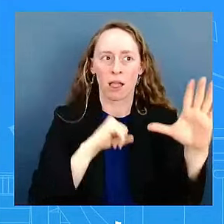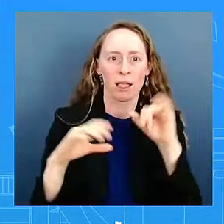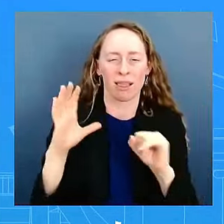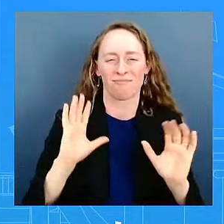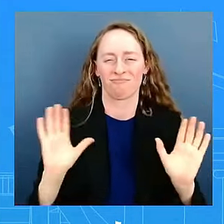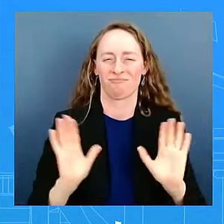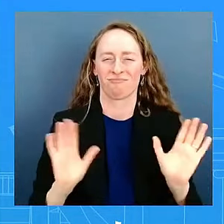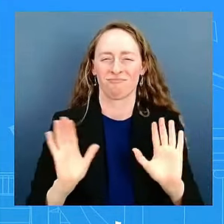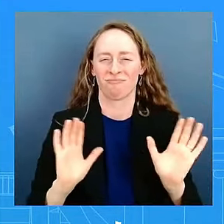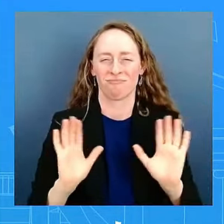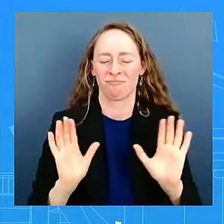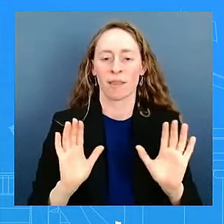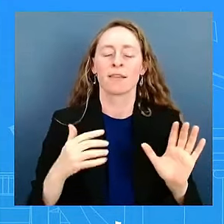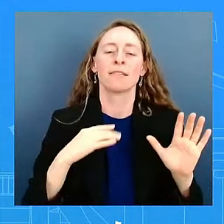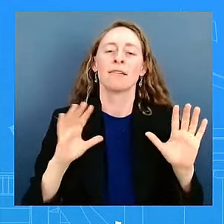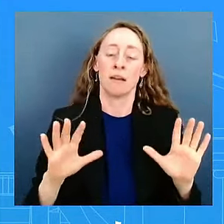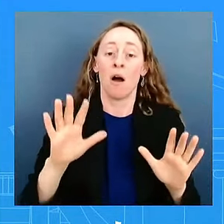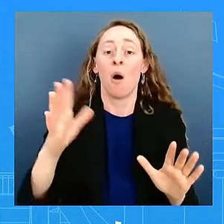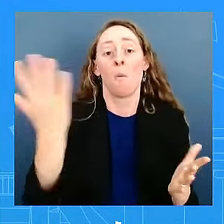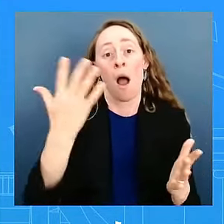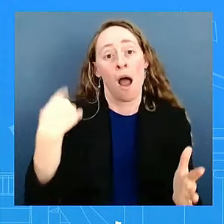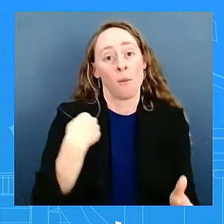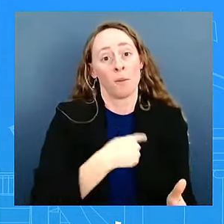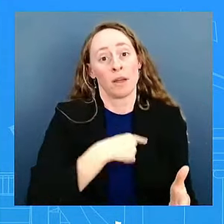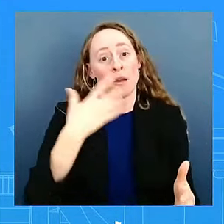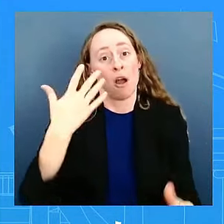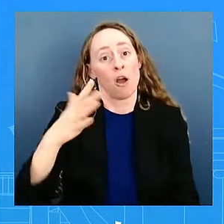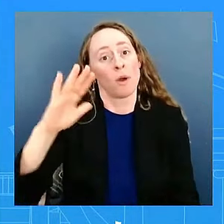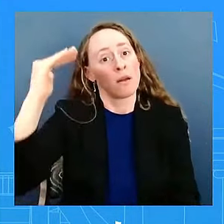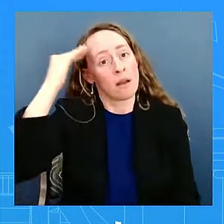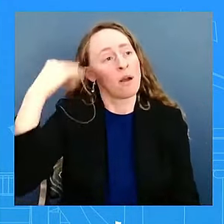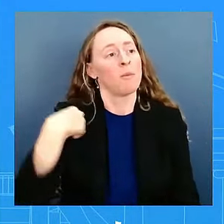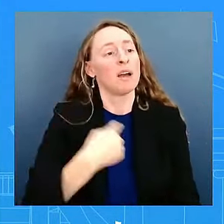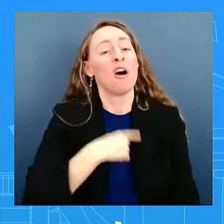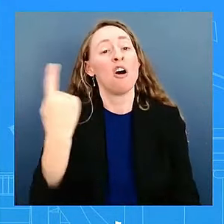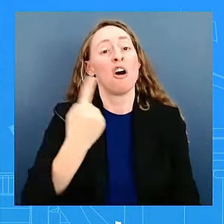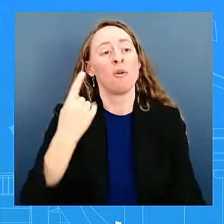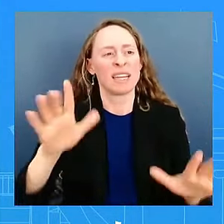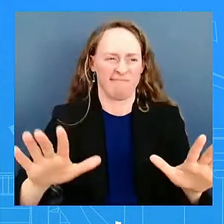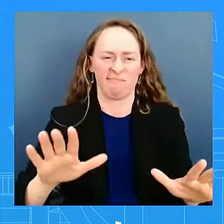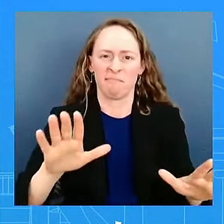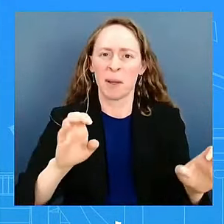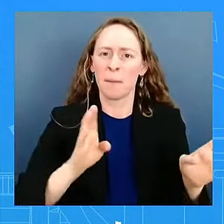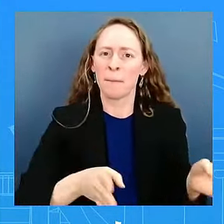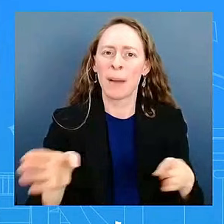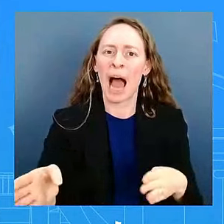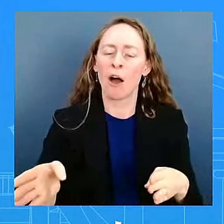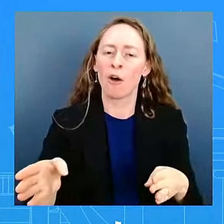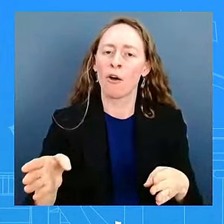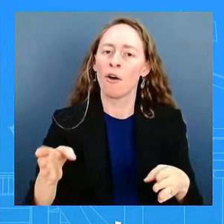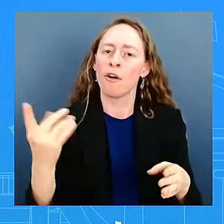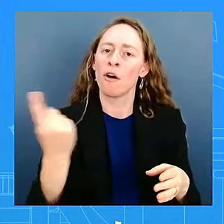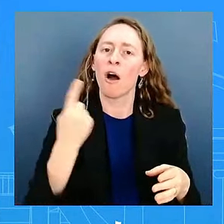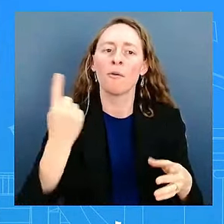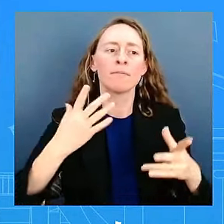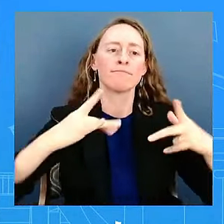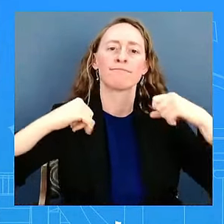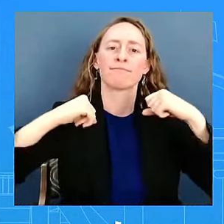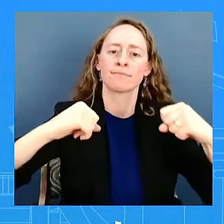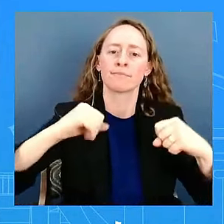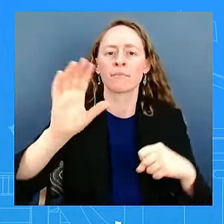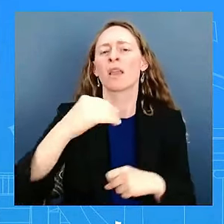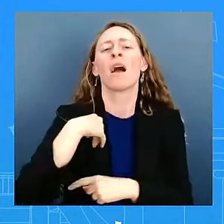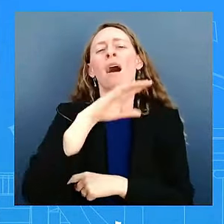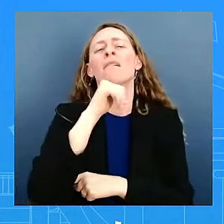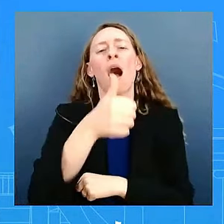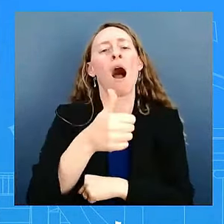maintain a level of readiness to preserve our national security interest in the region. It's not like we take a blind eye at what Iran is capable of doing and has shown